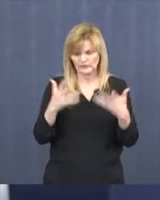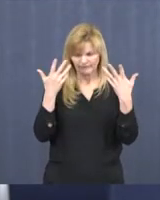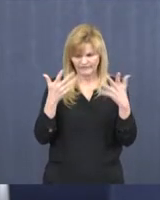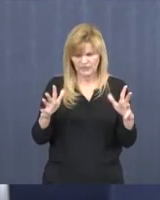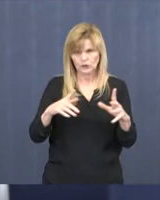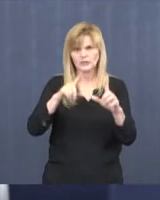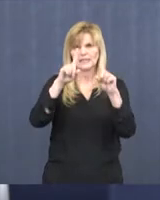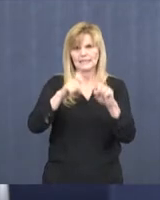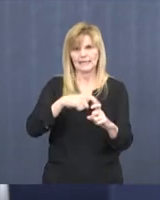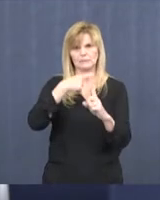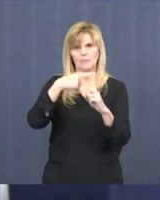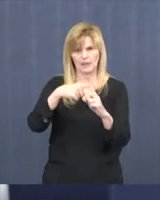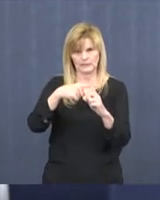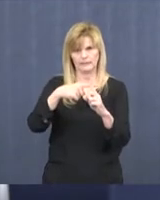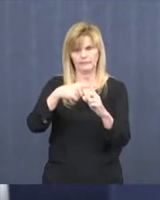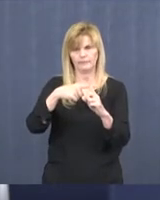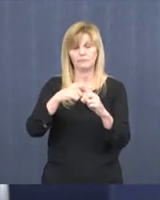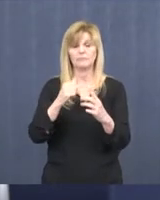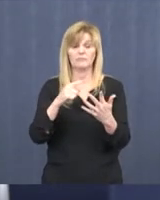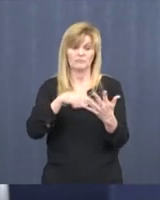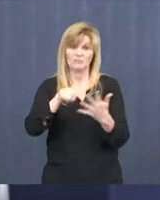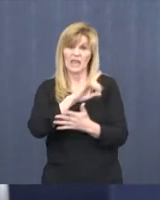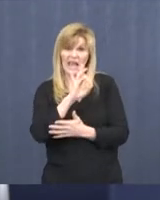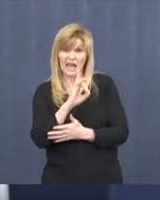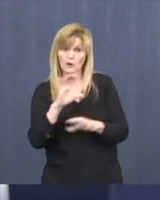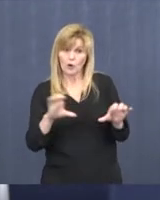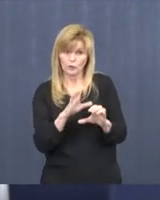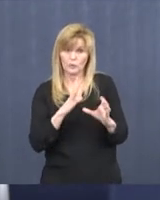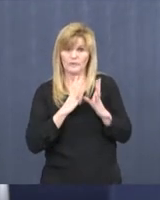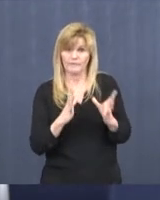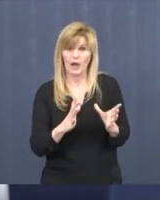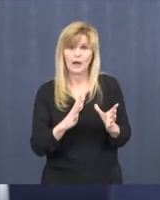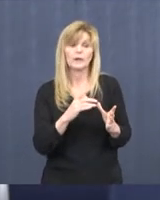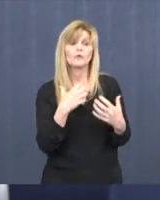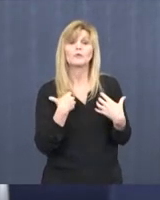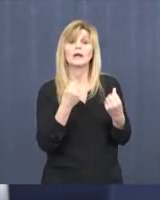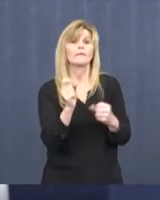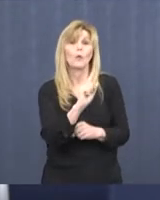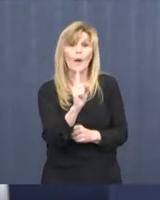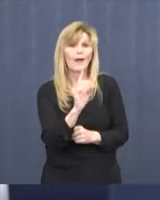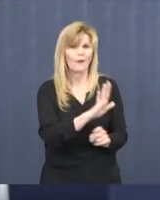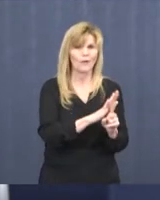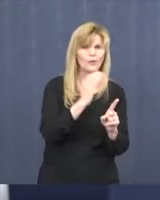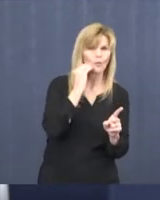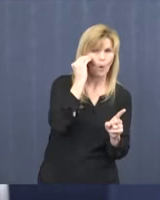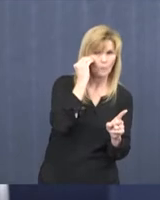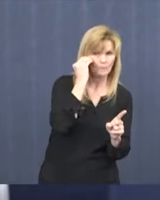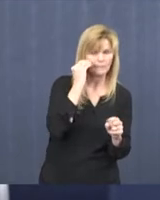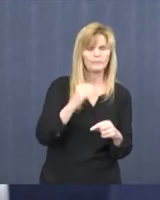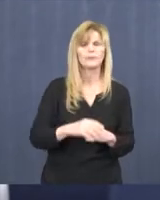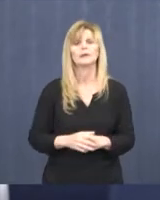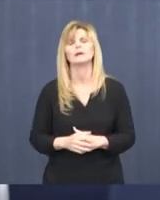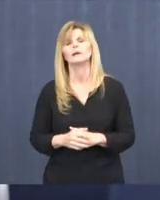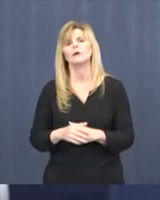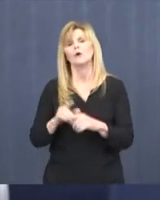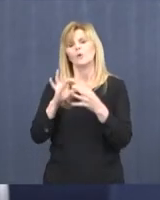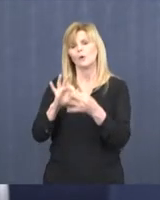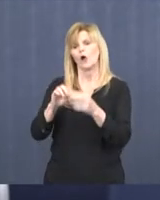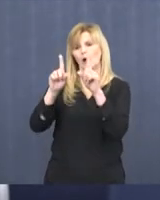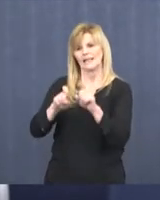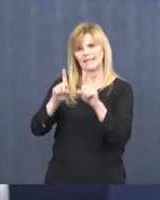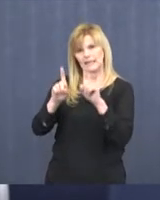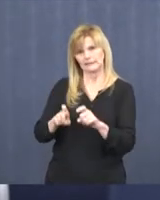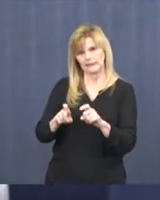COVID. They're all doing well and recovering at home. Kind of to the points regarding testing, we have